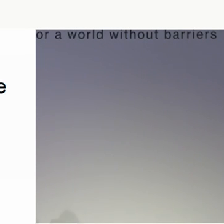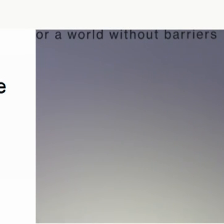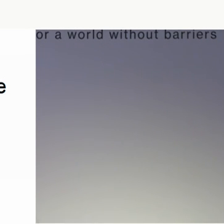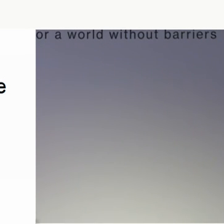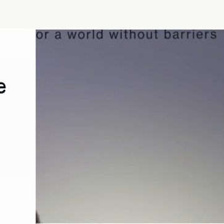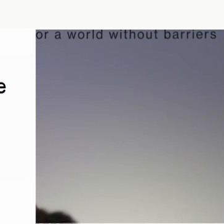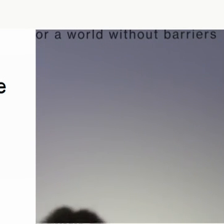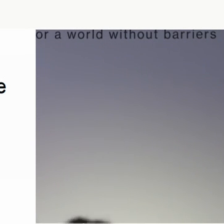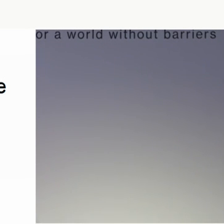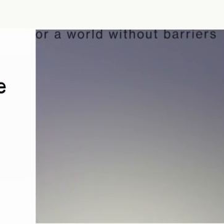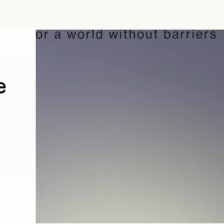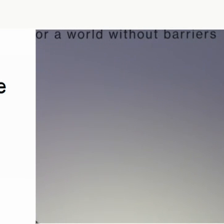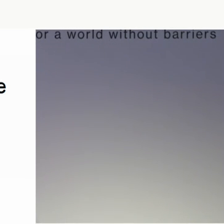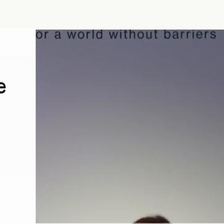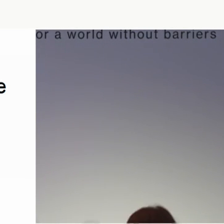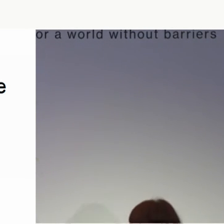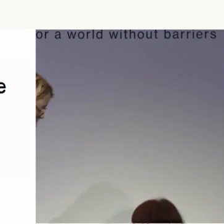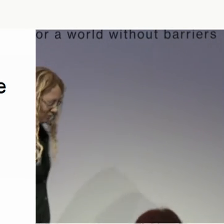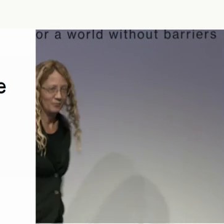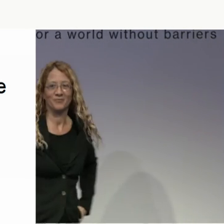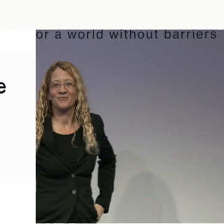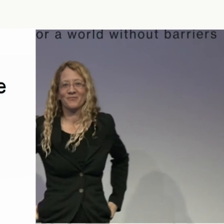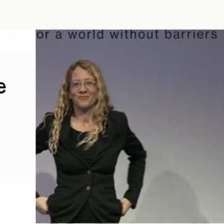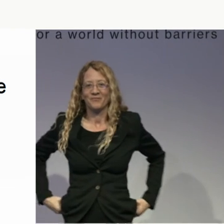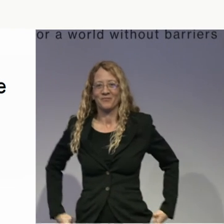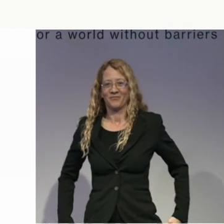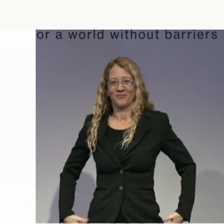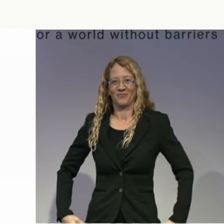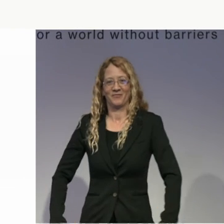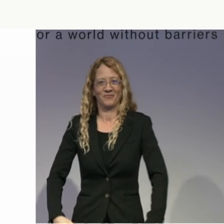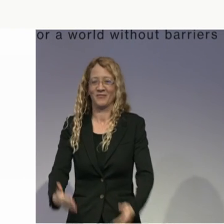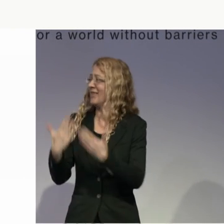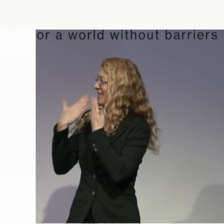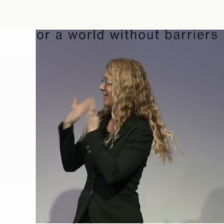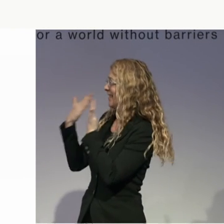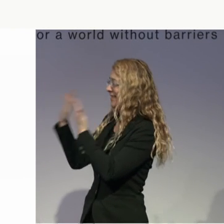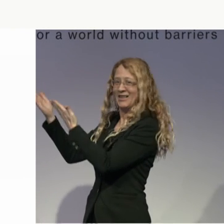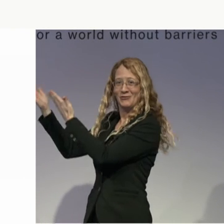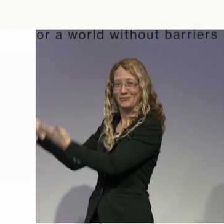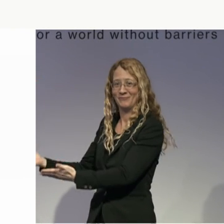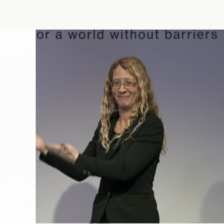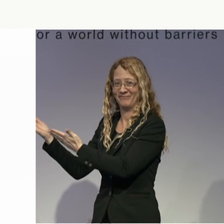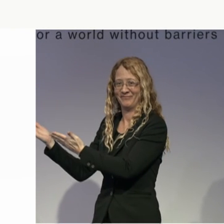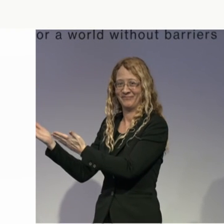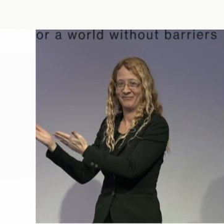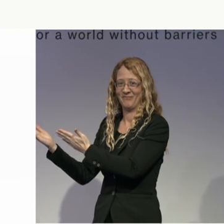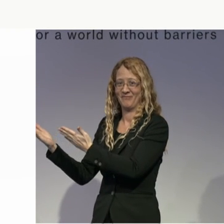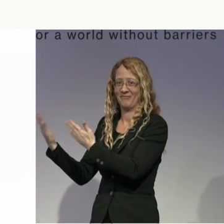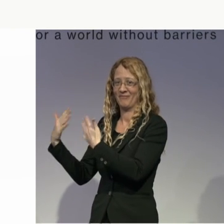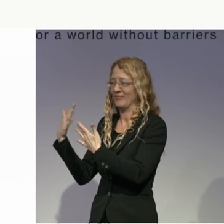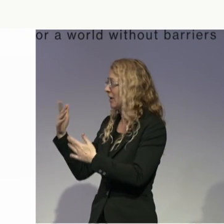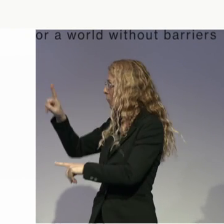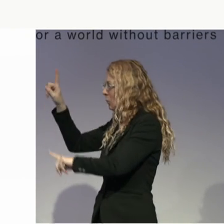Thank you, Shakita. I appreciate you sharing. There's lots of questions I have about the technology, the cost of it,